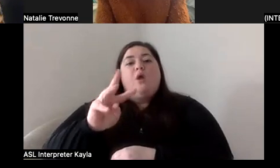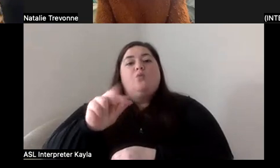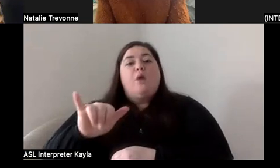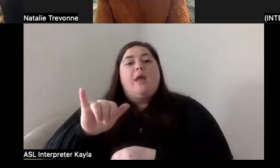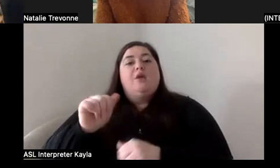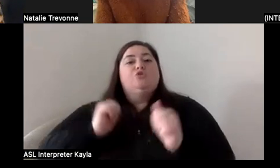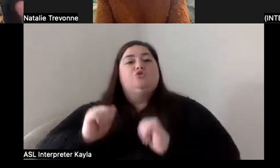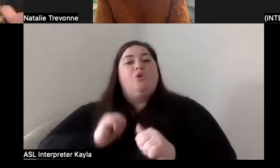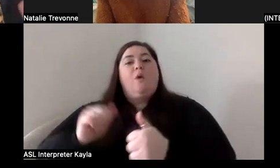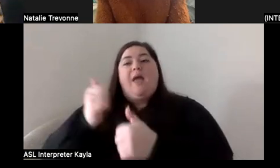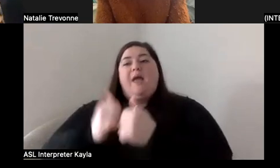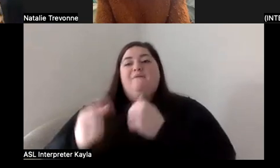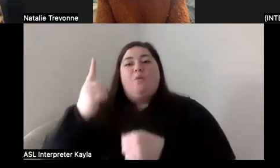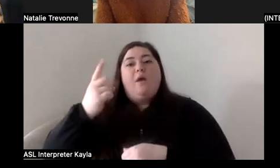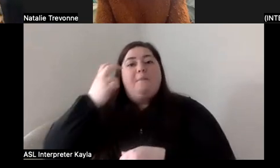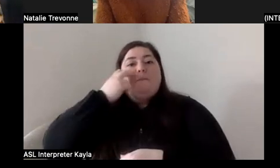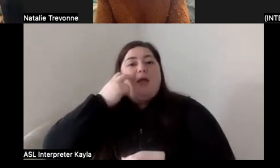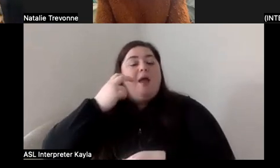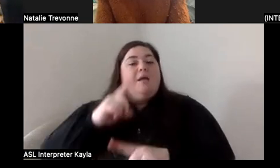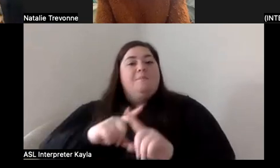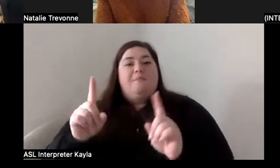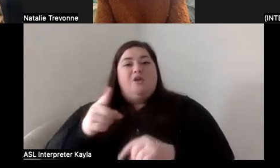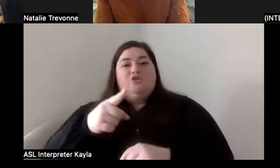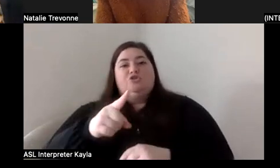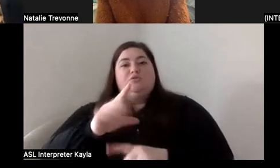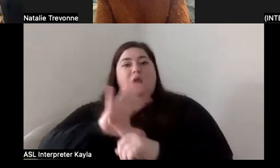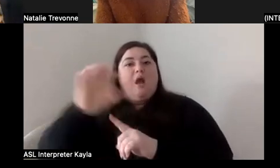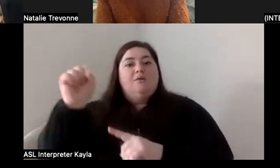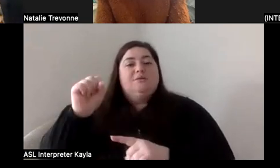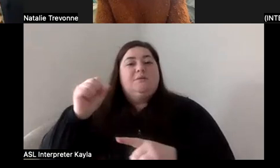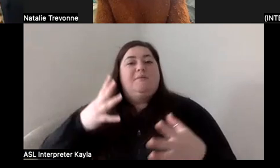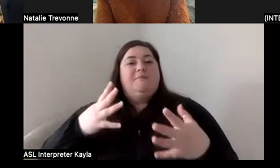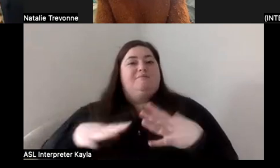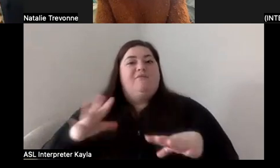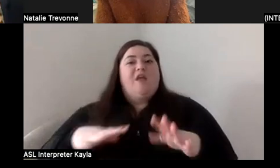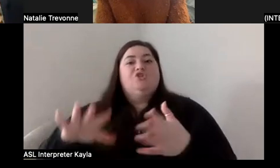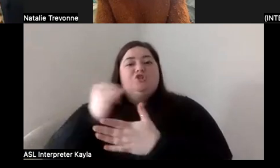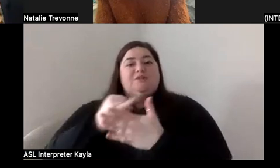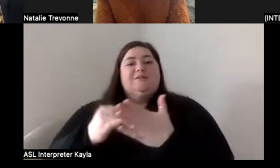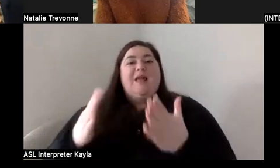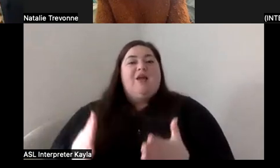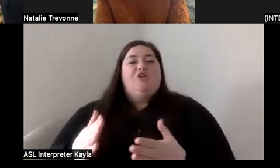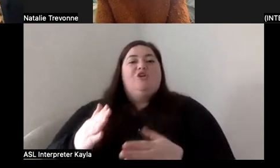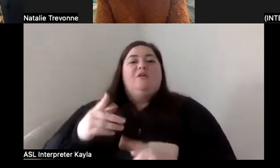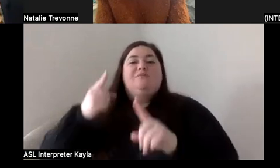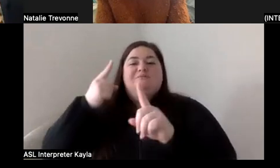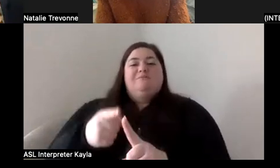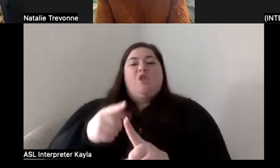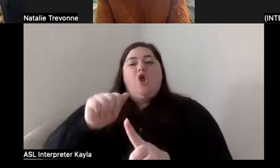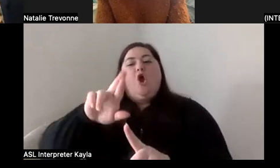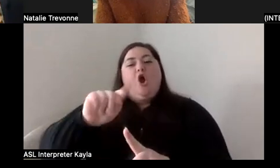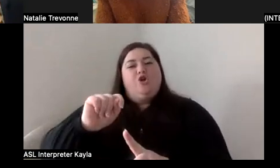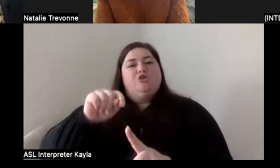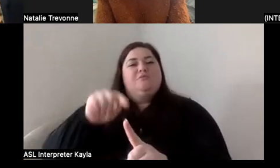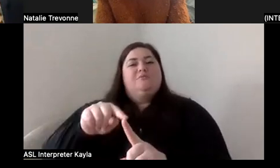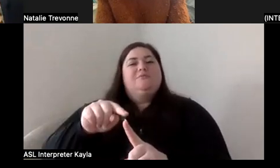blind and it's just, they're just, she's just an awesome fashion designer. And that's what it is. At end of the day, it's about the art and letting, letting the